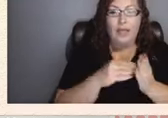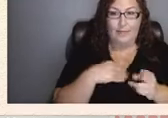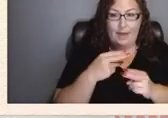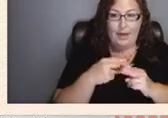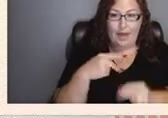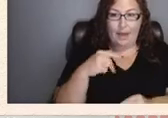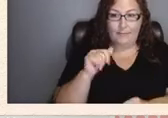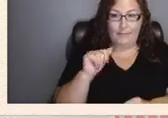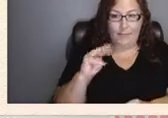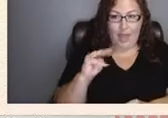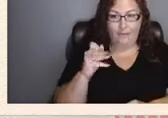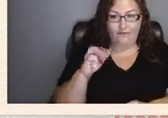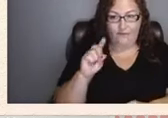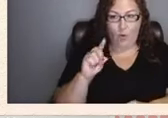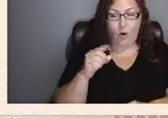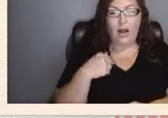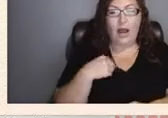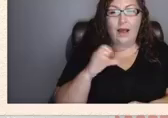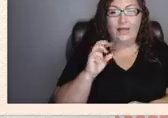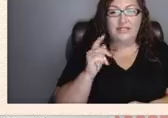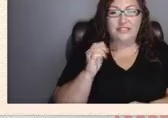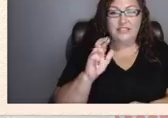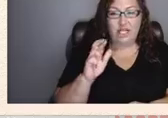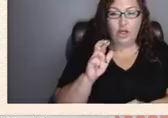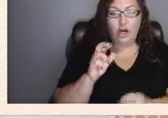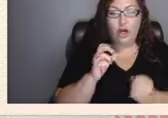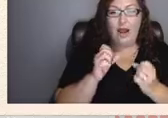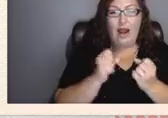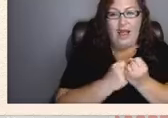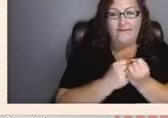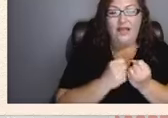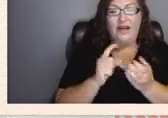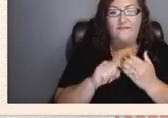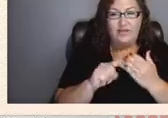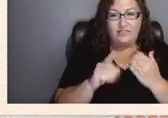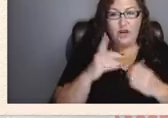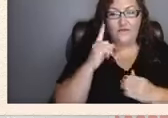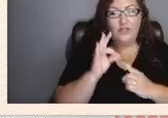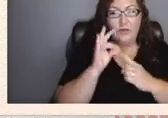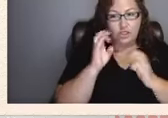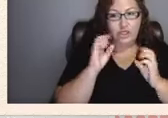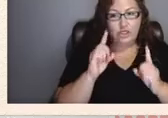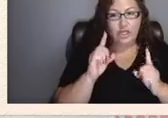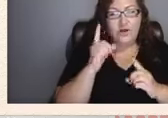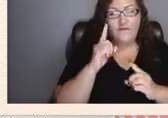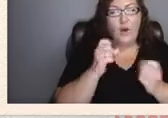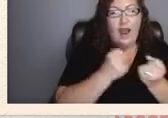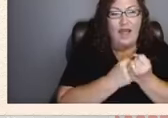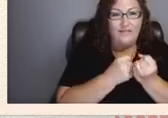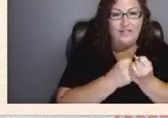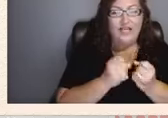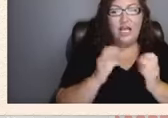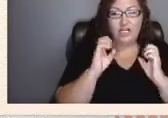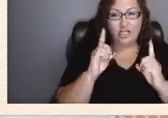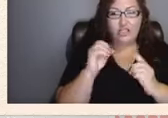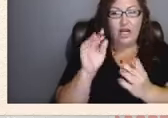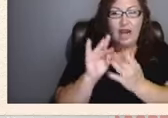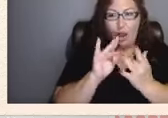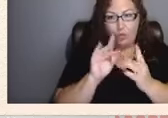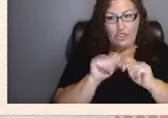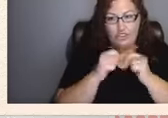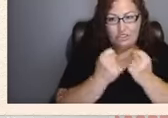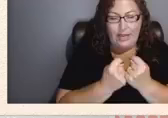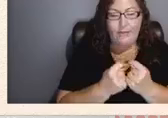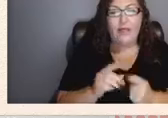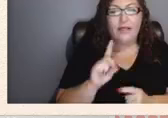I'm a senior advocate investigator in special education on the advocacy education and outreach team at Disability